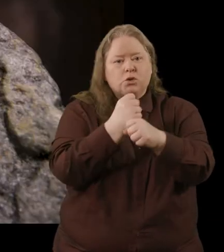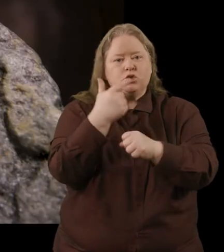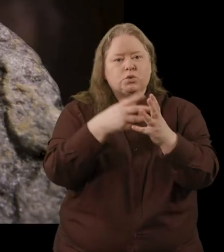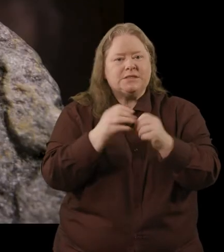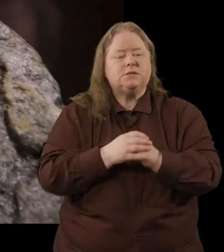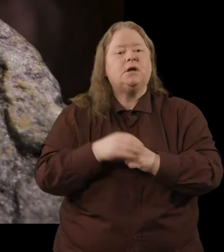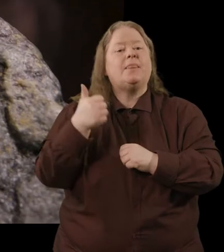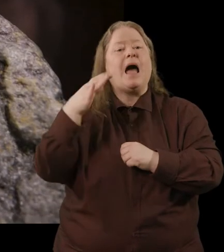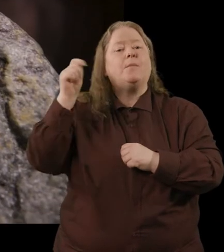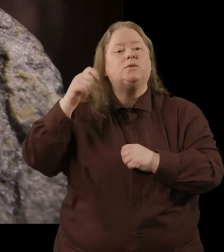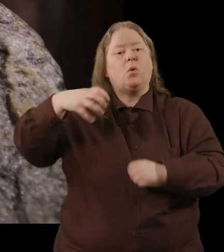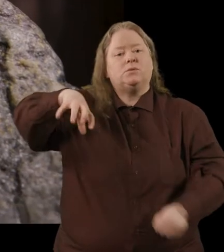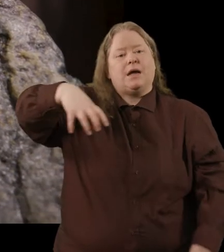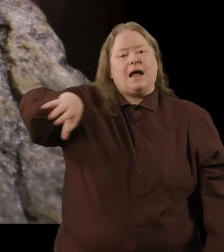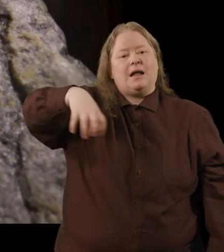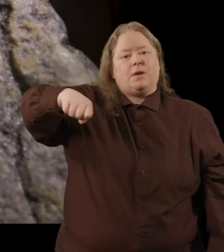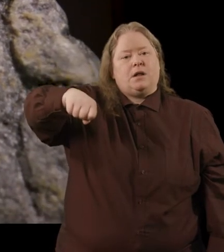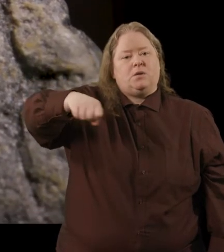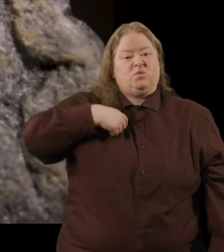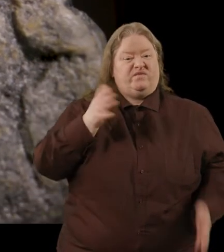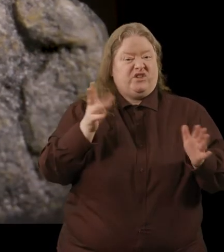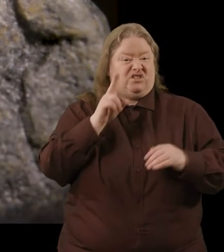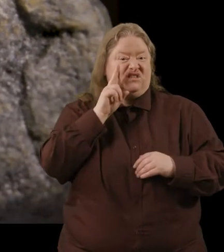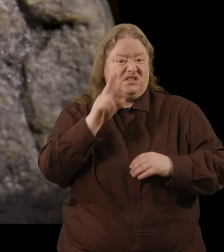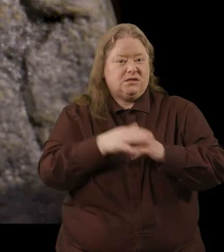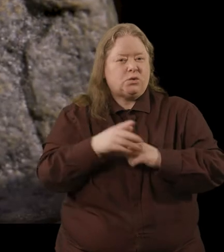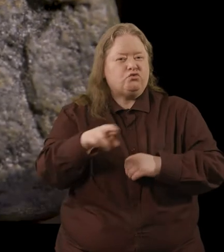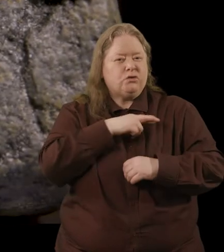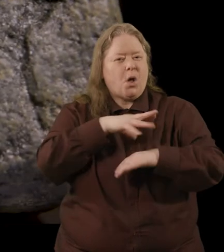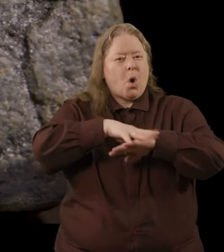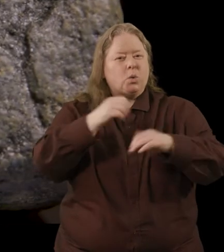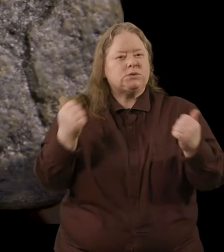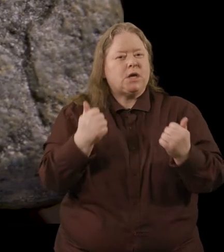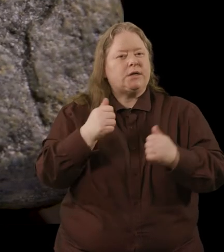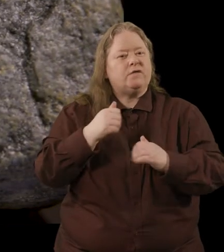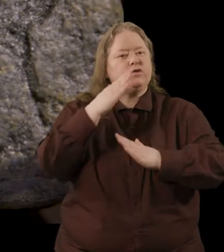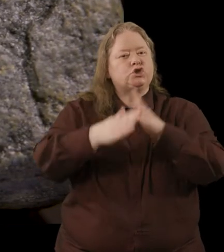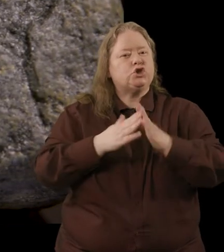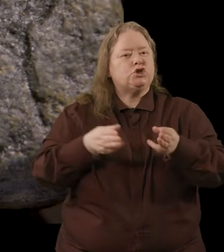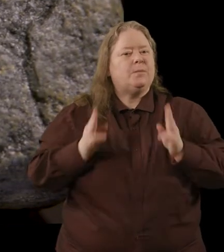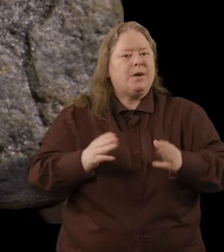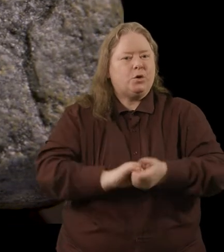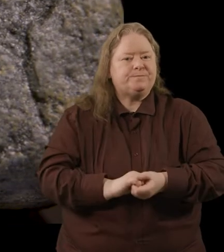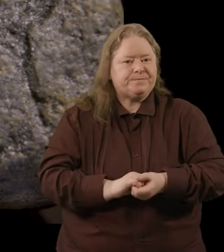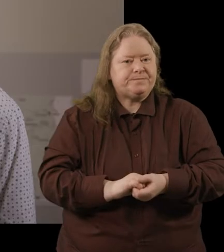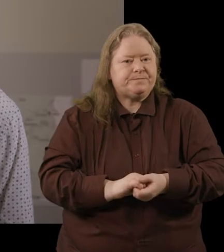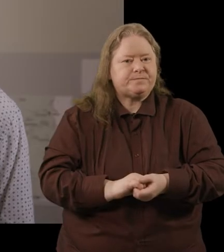The abbot is holding a handbell, which we've seen already. So a really old sign of the of the church's power. And the